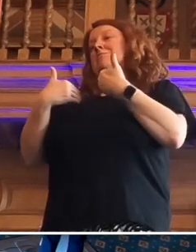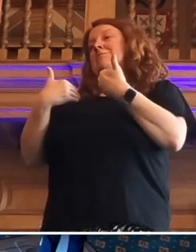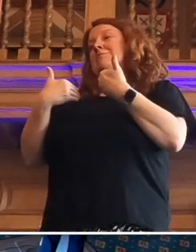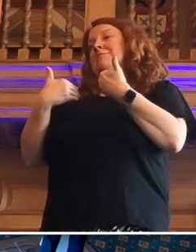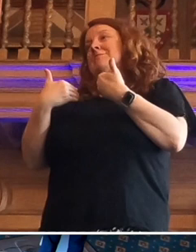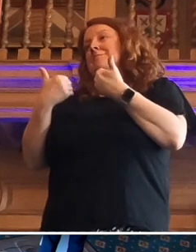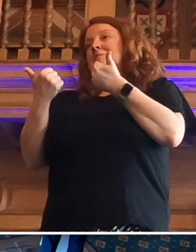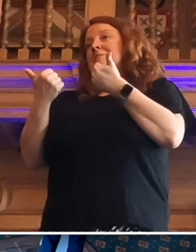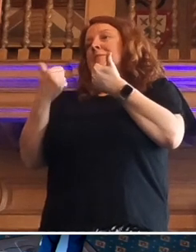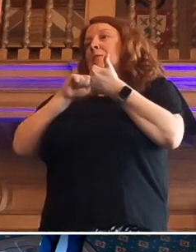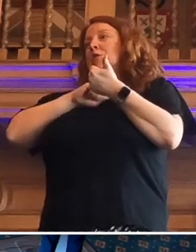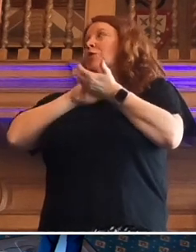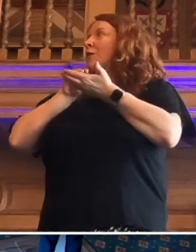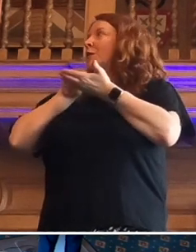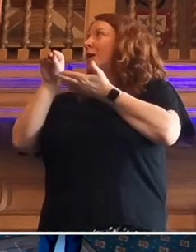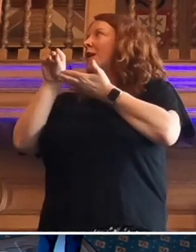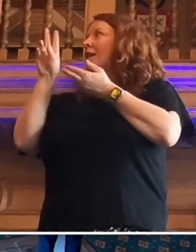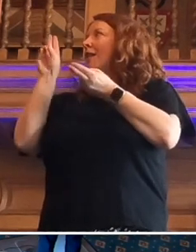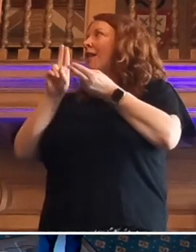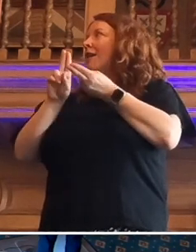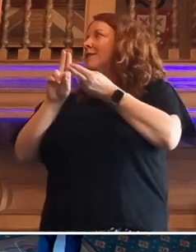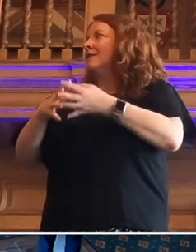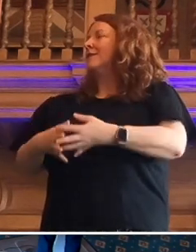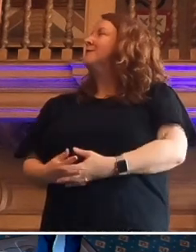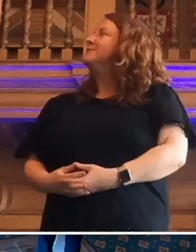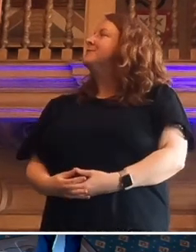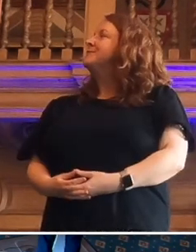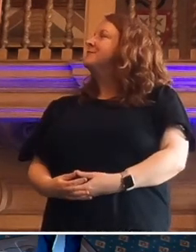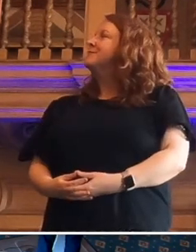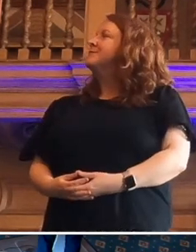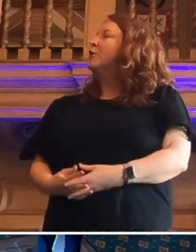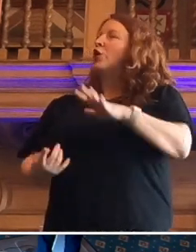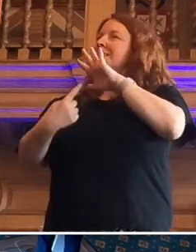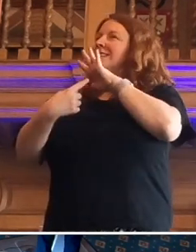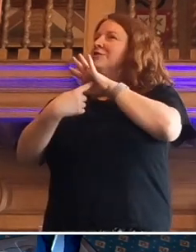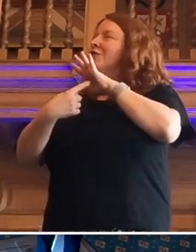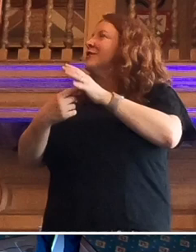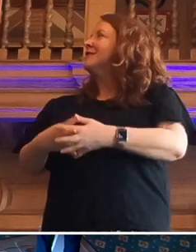because you spent less of your household consumption on essentials.